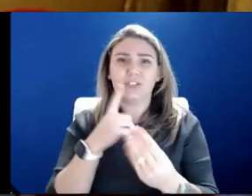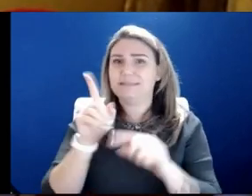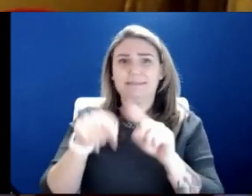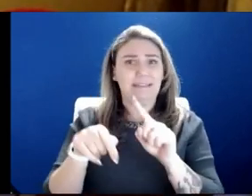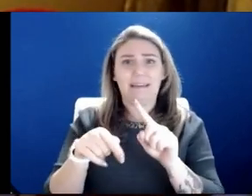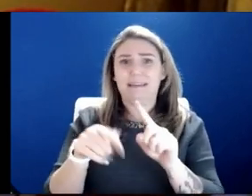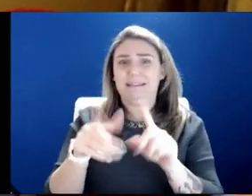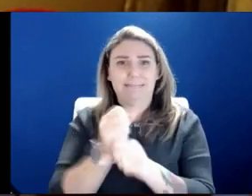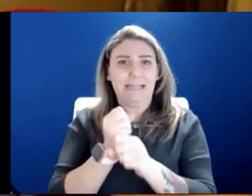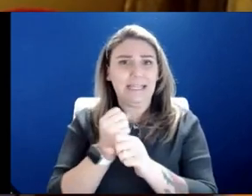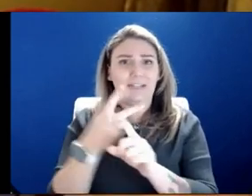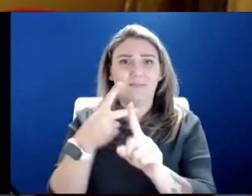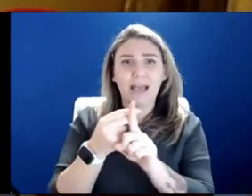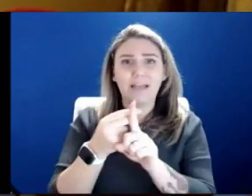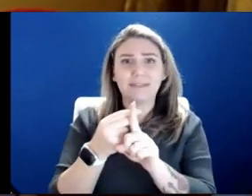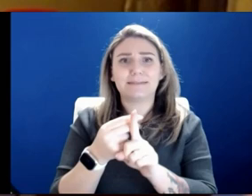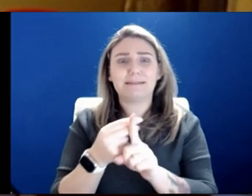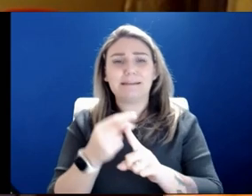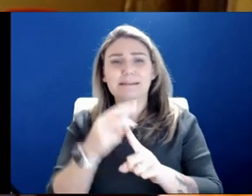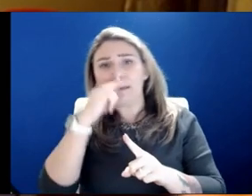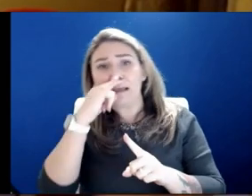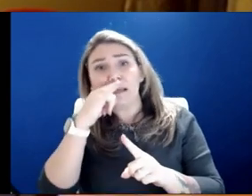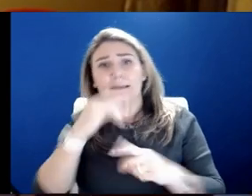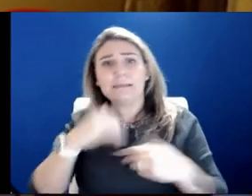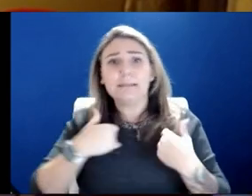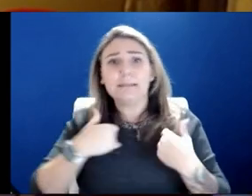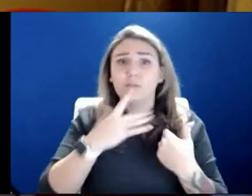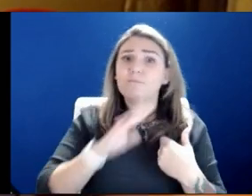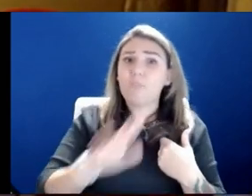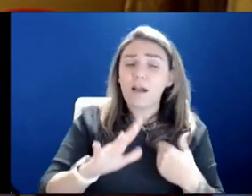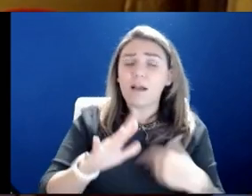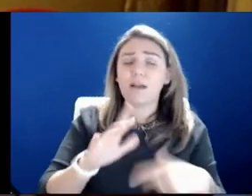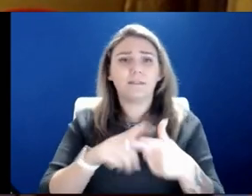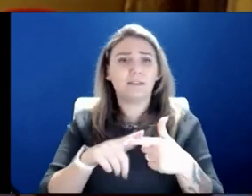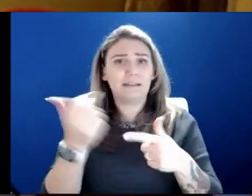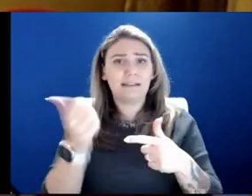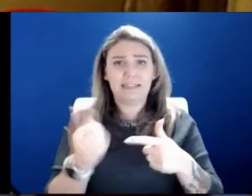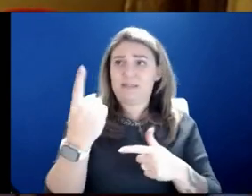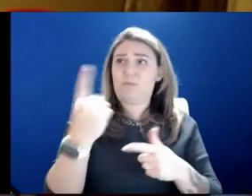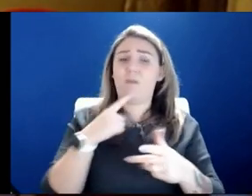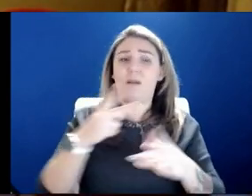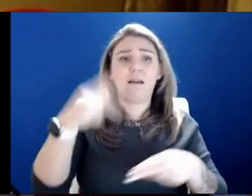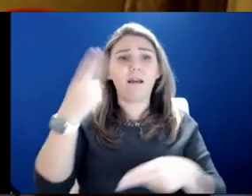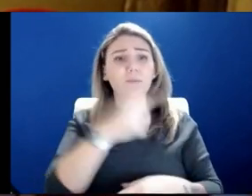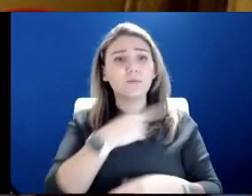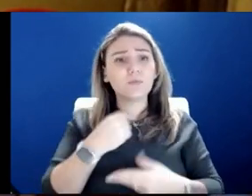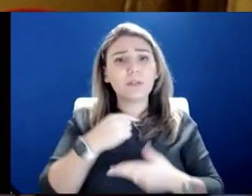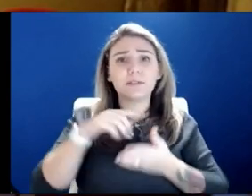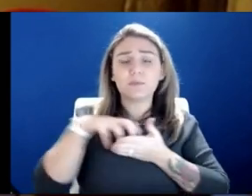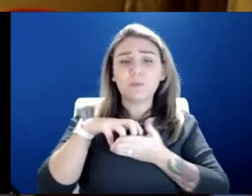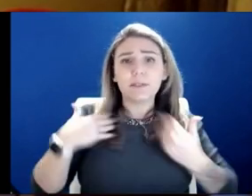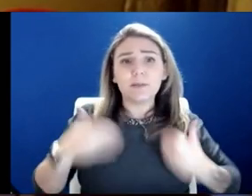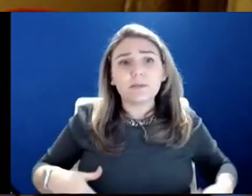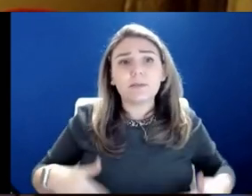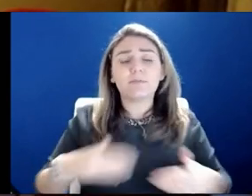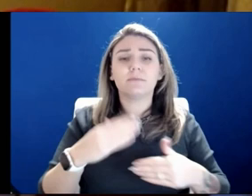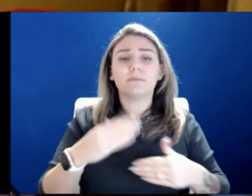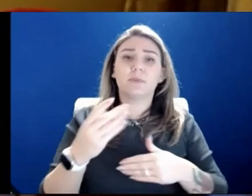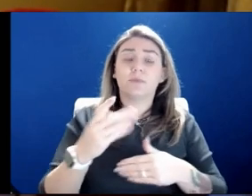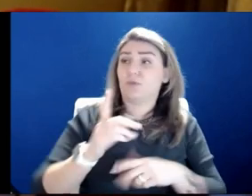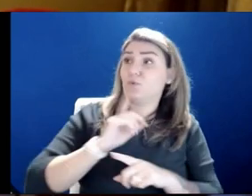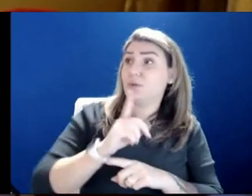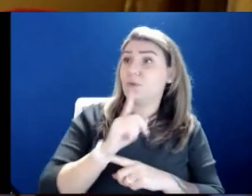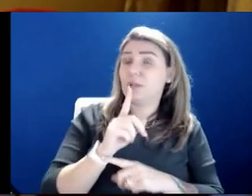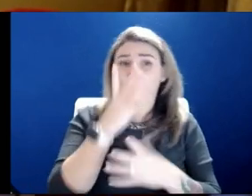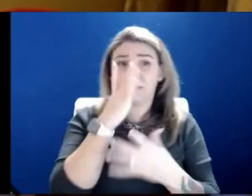five and under. Certainly those with any number of issues and ailments at any age group. And so it was, it was an interesting, you know,